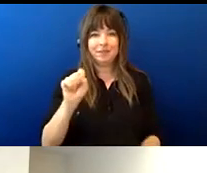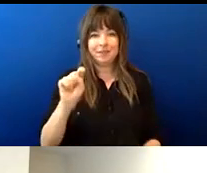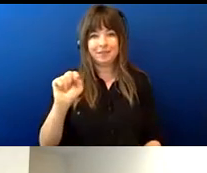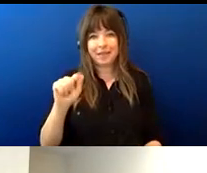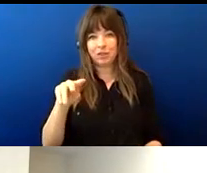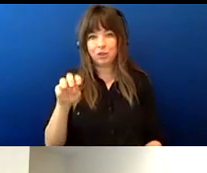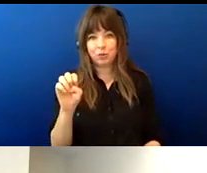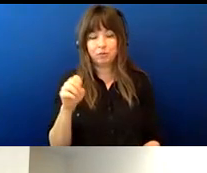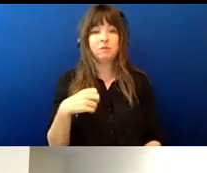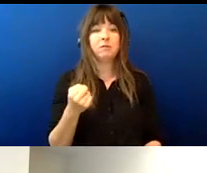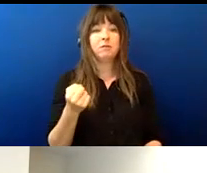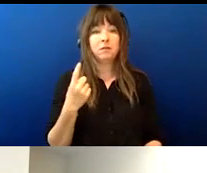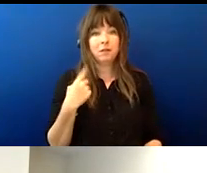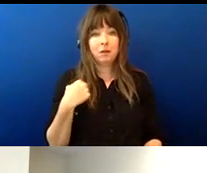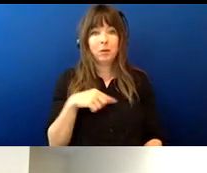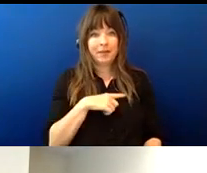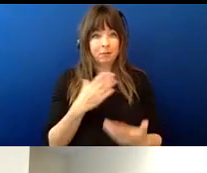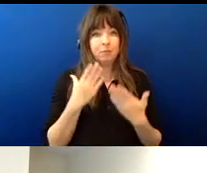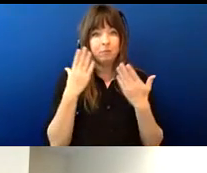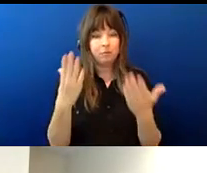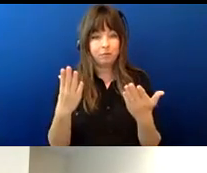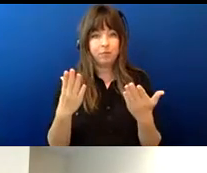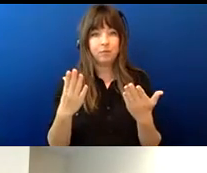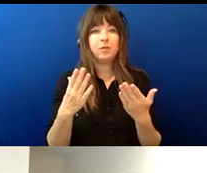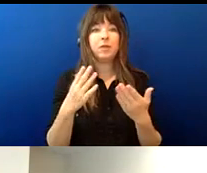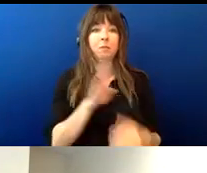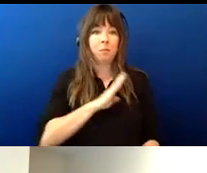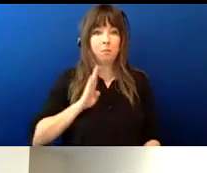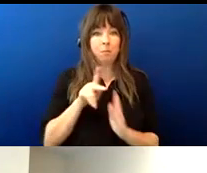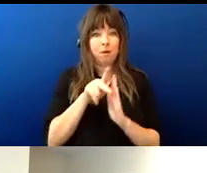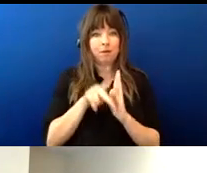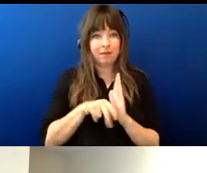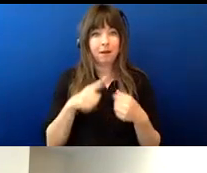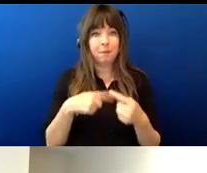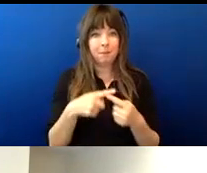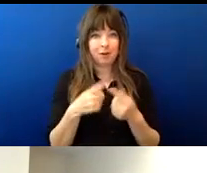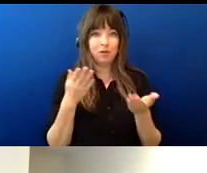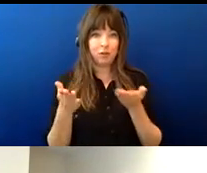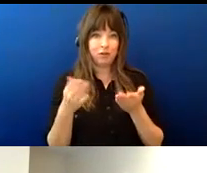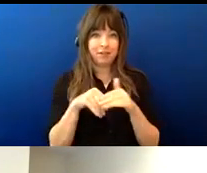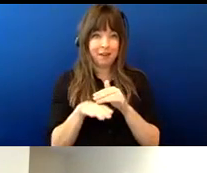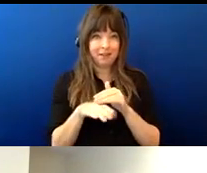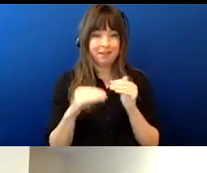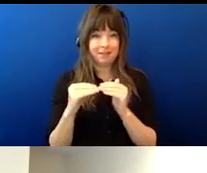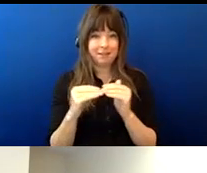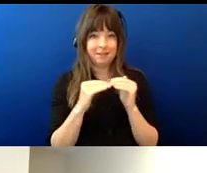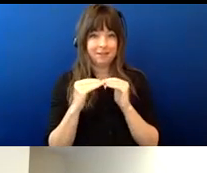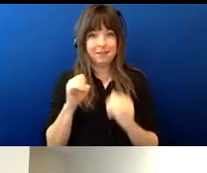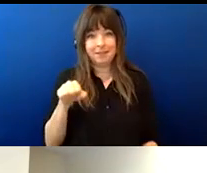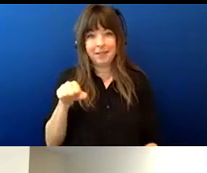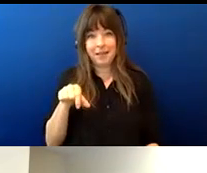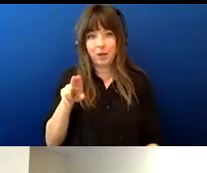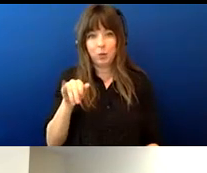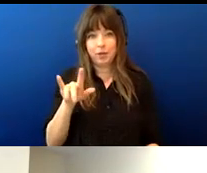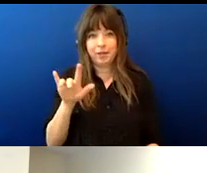we have put before our board a board policy on service access and equity and we felt that that was really important to have in